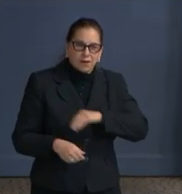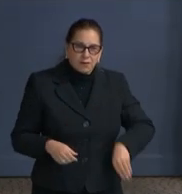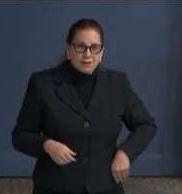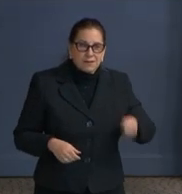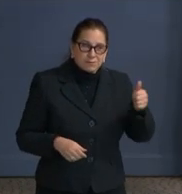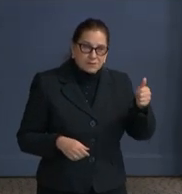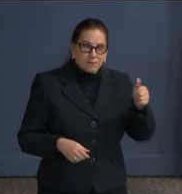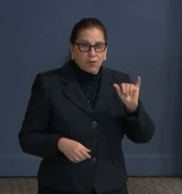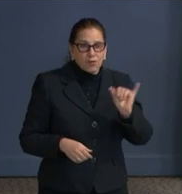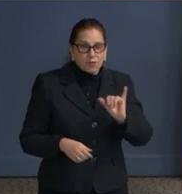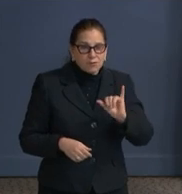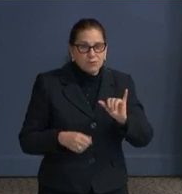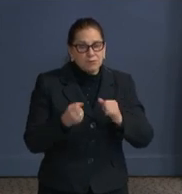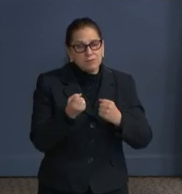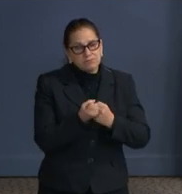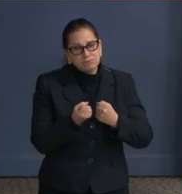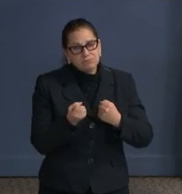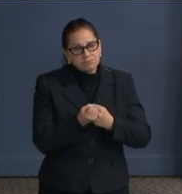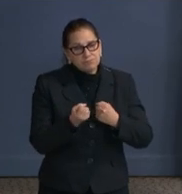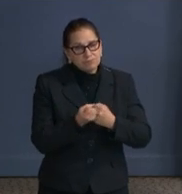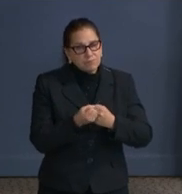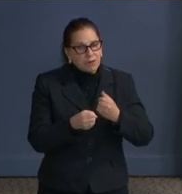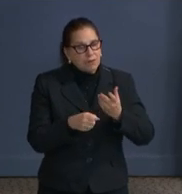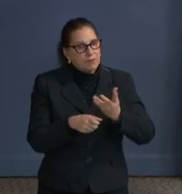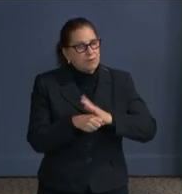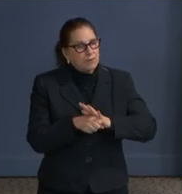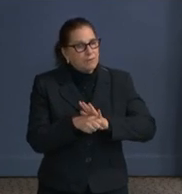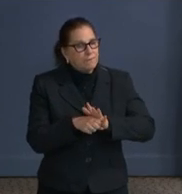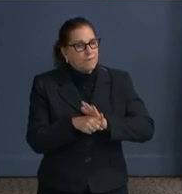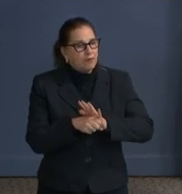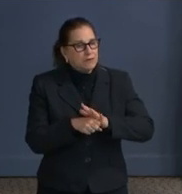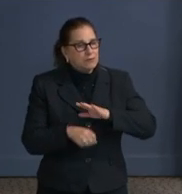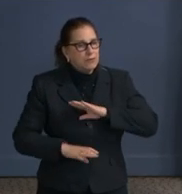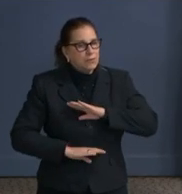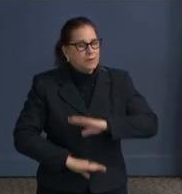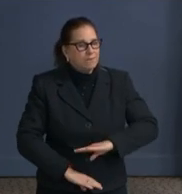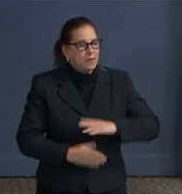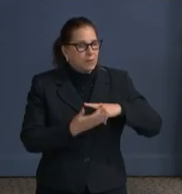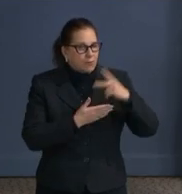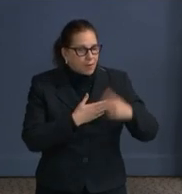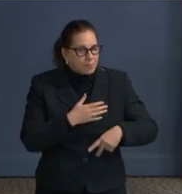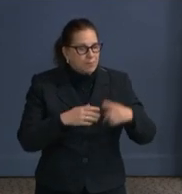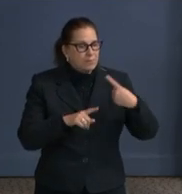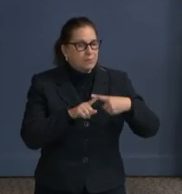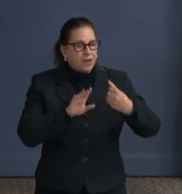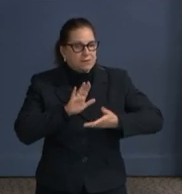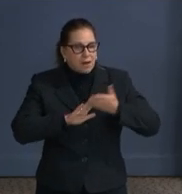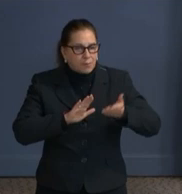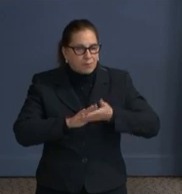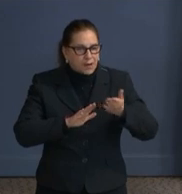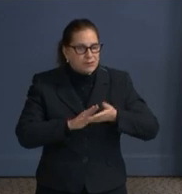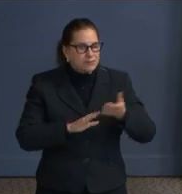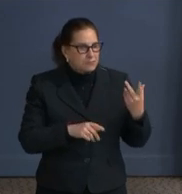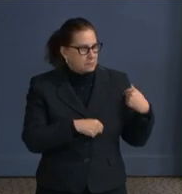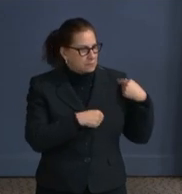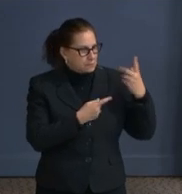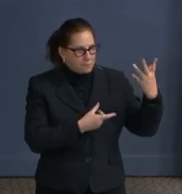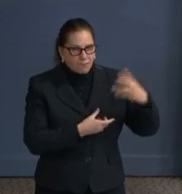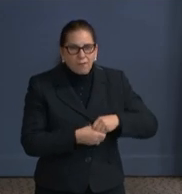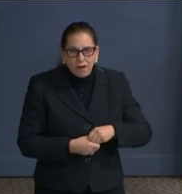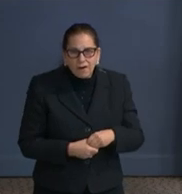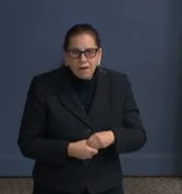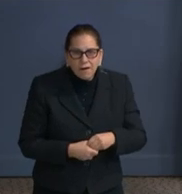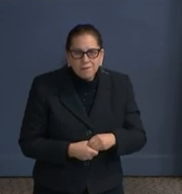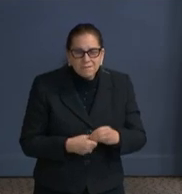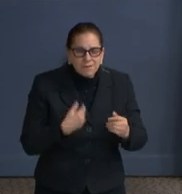efforts in leading our operations branch. We are looking forward to Chris'